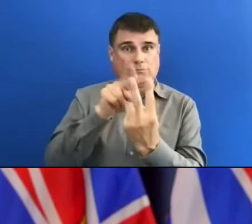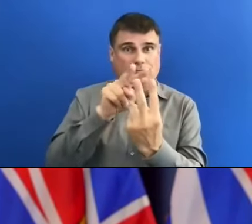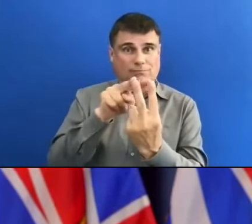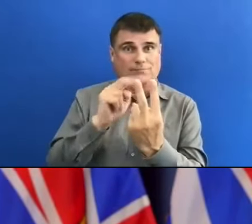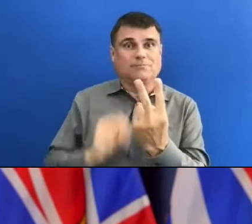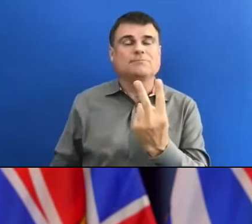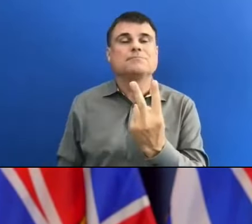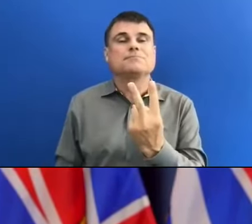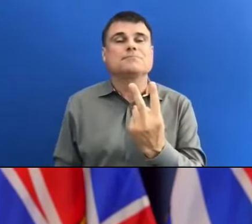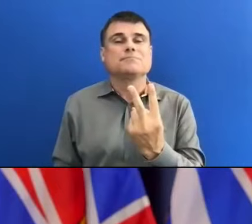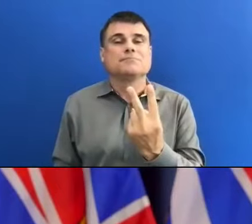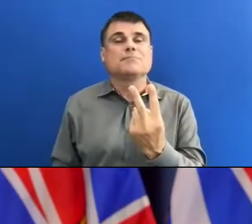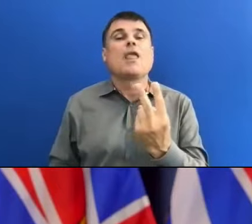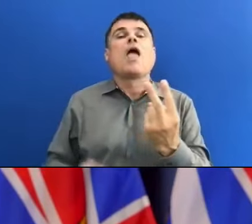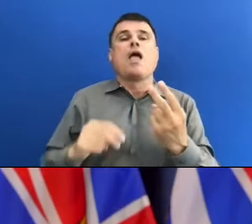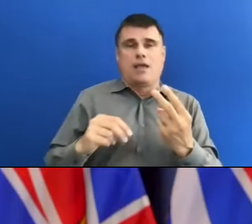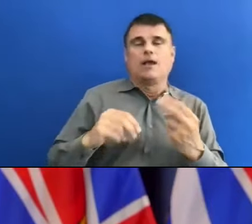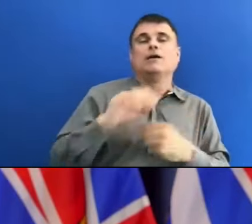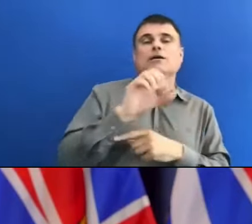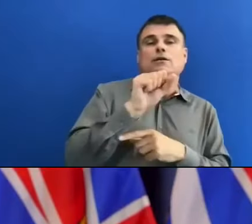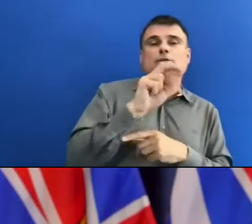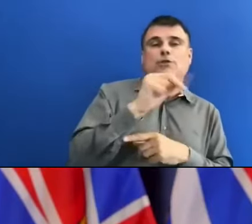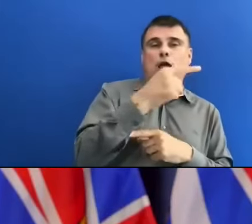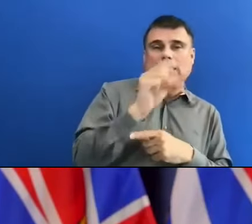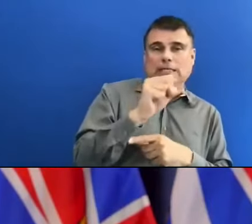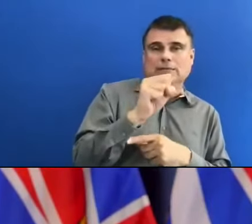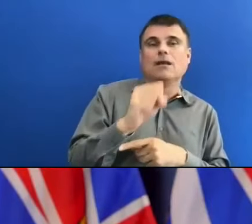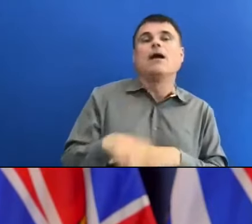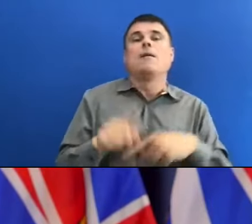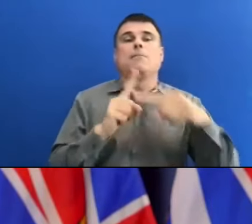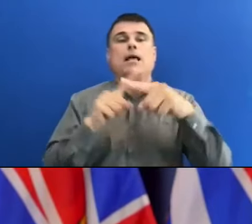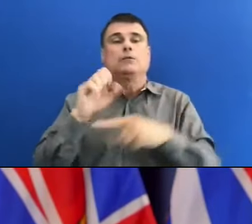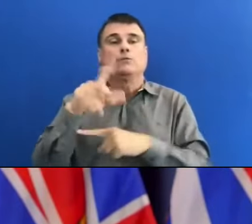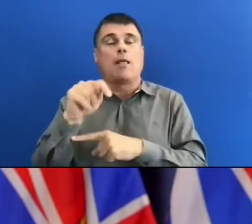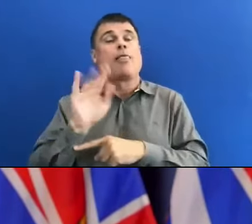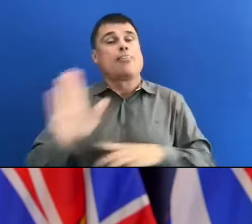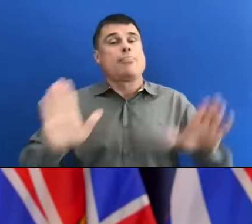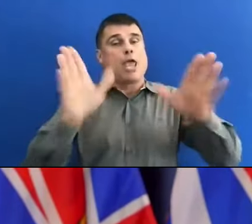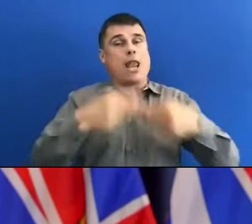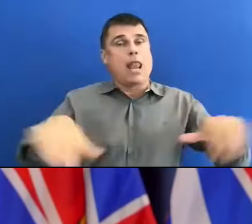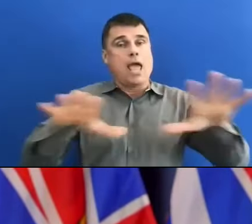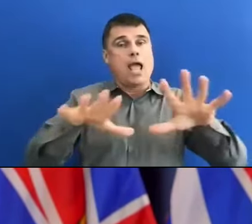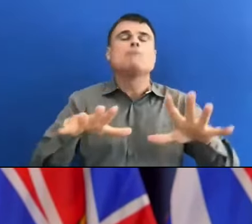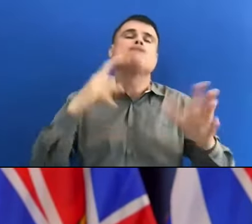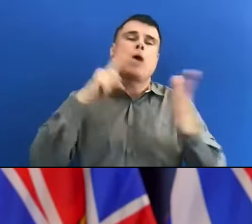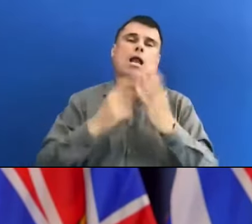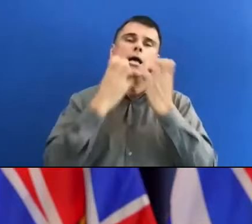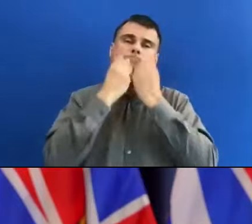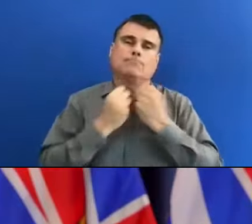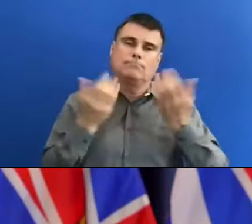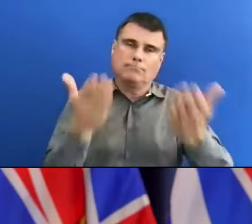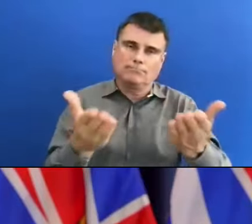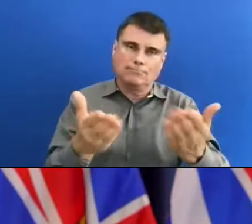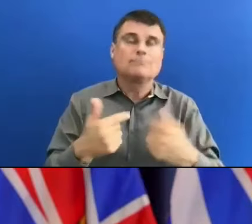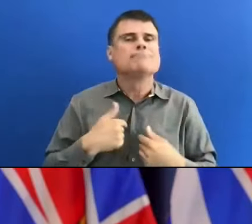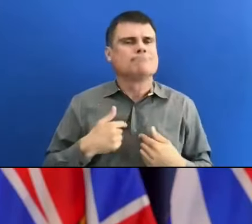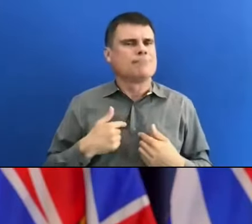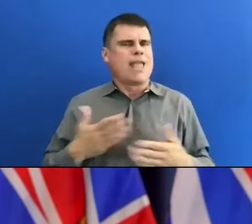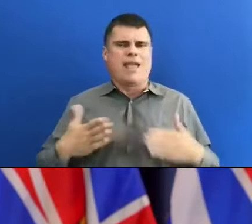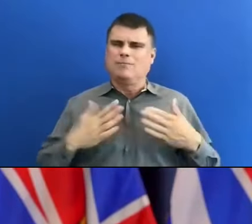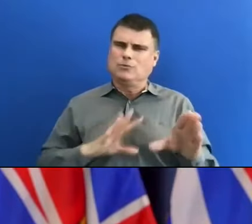It is an honor to be joining Premier Horgan, Minister Dix and of course Dr. Bonnie Henry. Thank been with today.